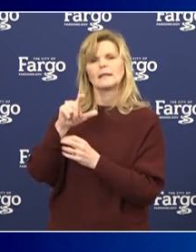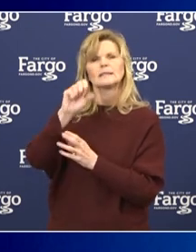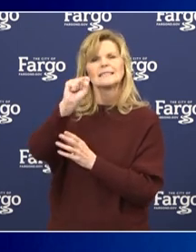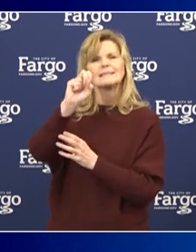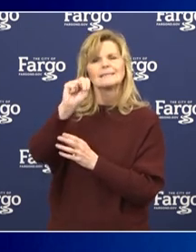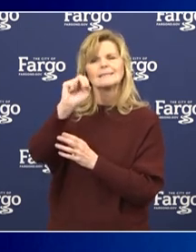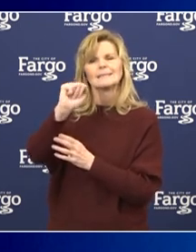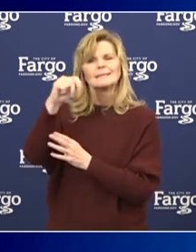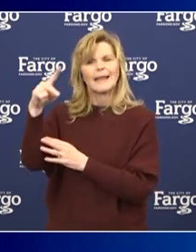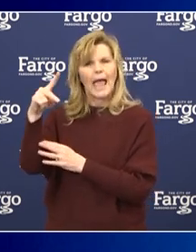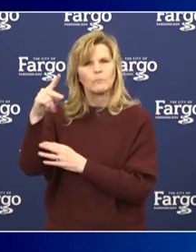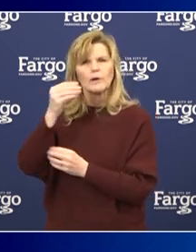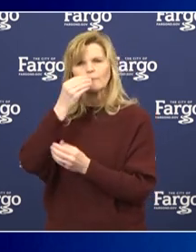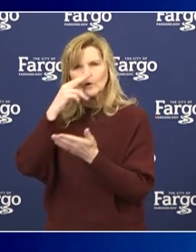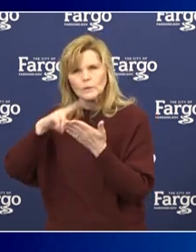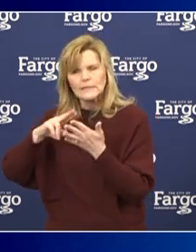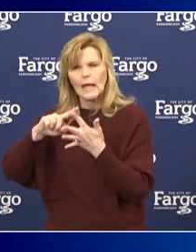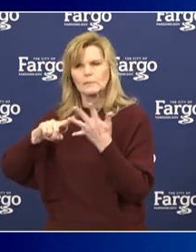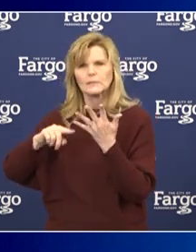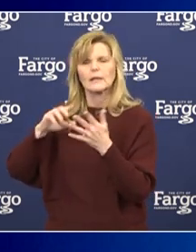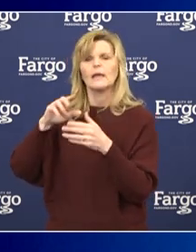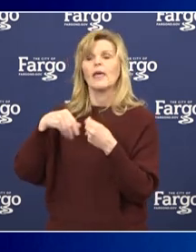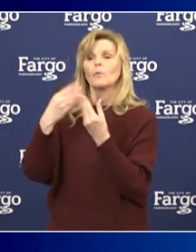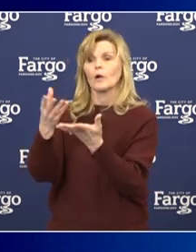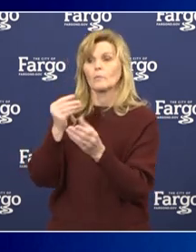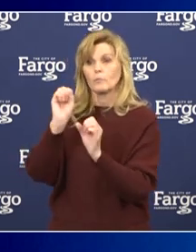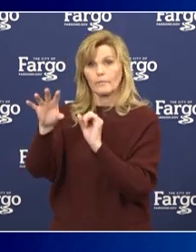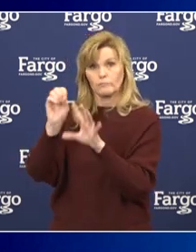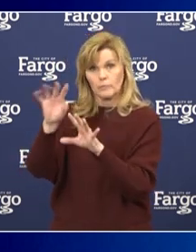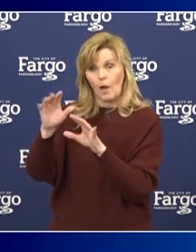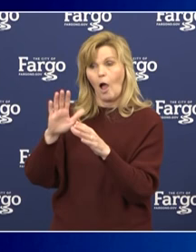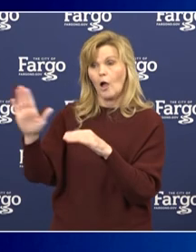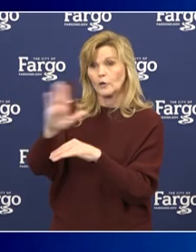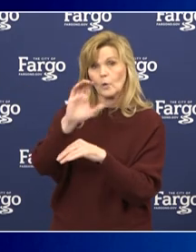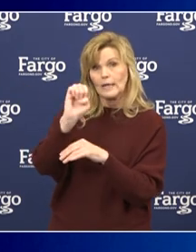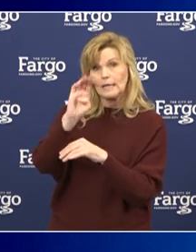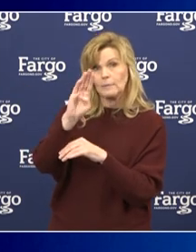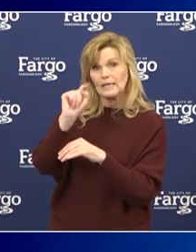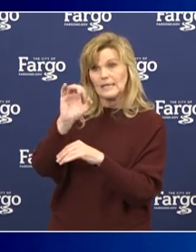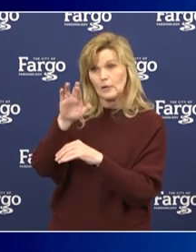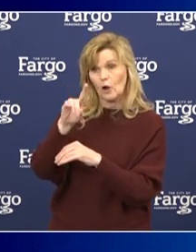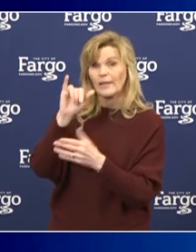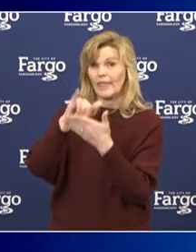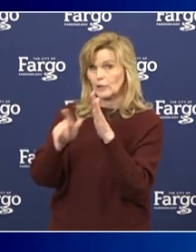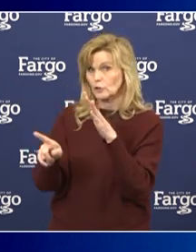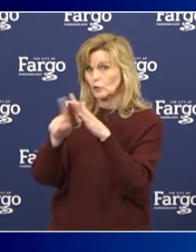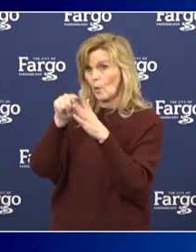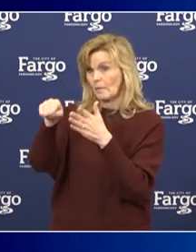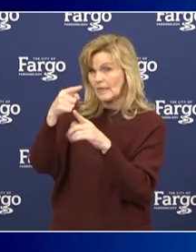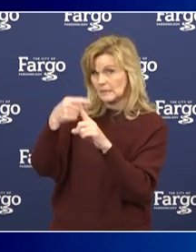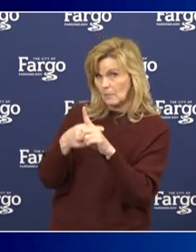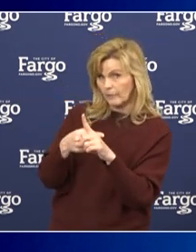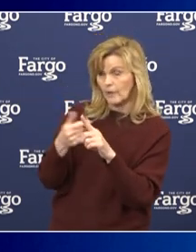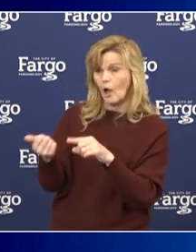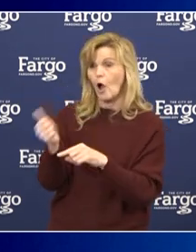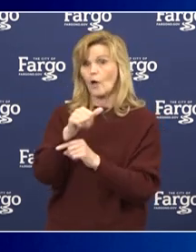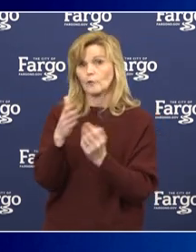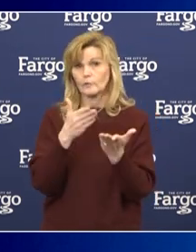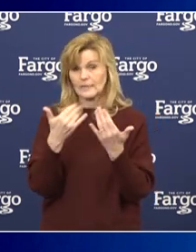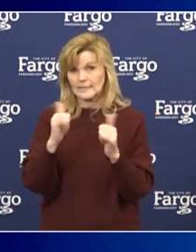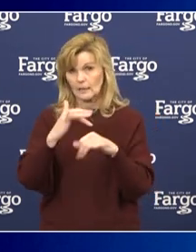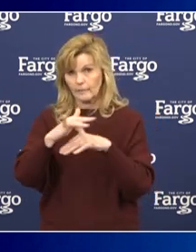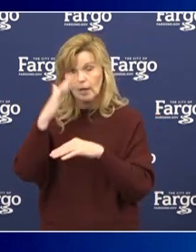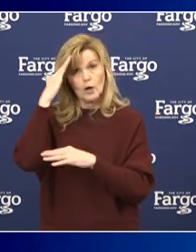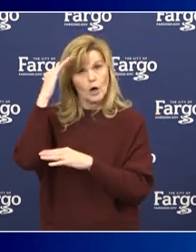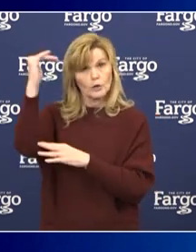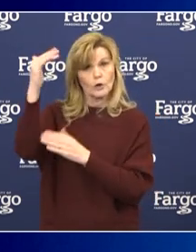be receiving additional funding benefits on their EBT cards, and that should be showing up this month. As I said before, other services are still available. Adult